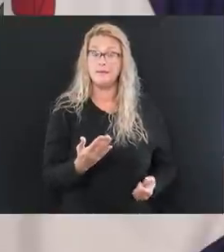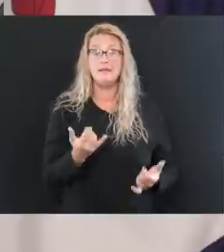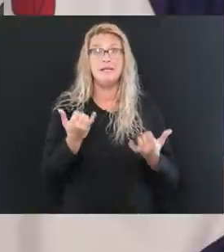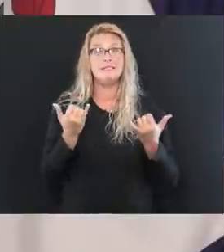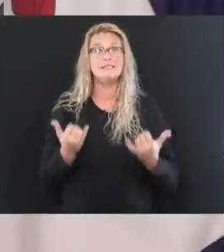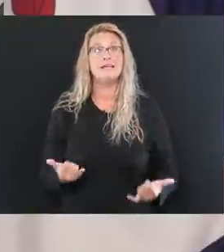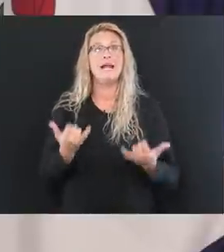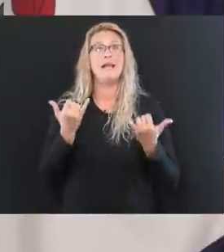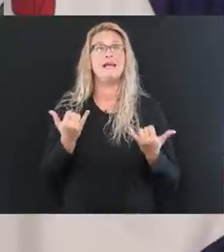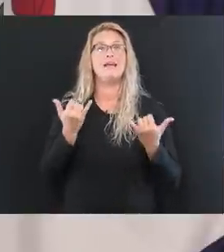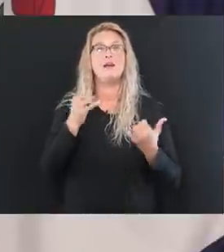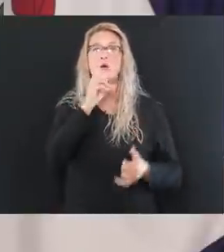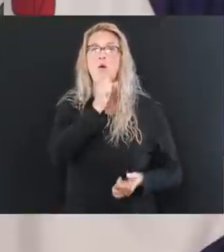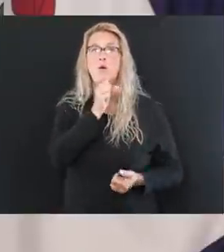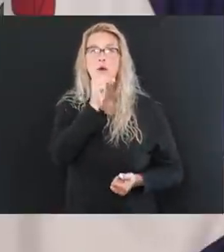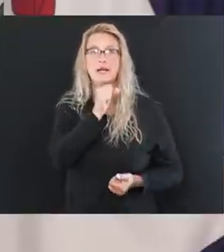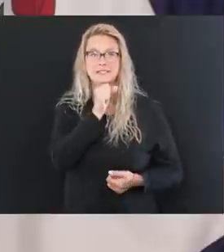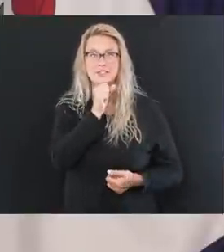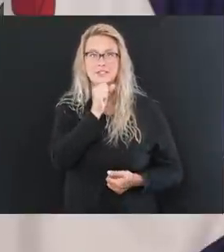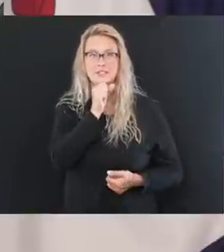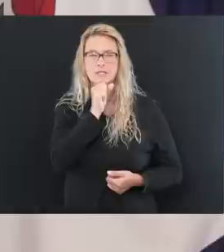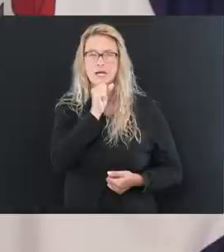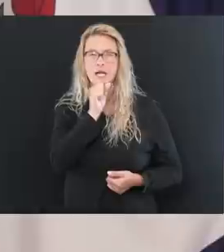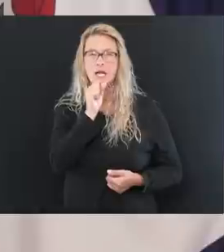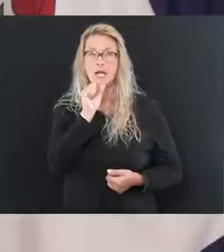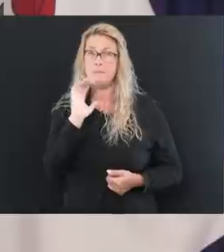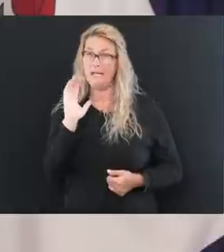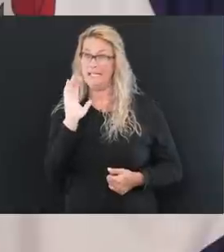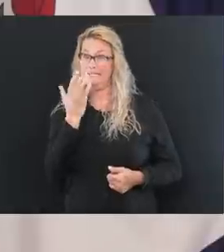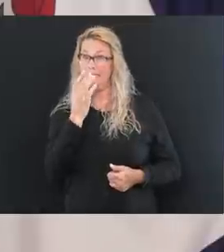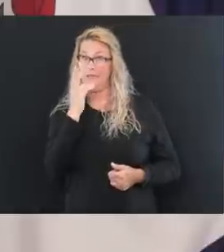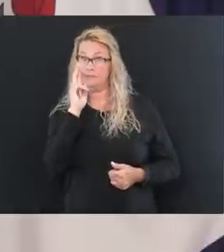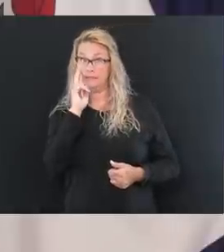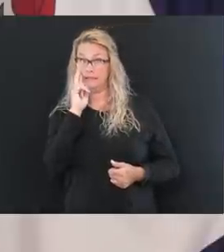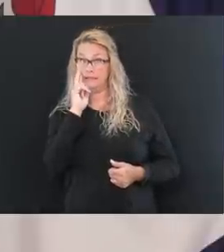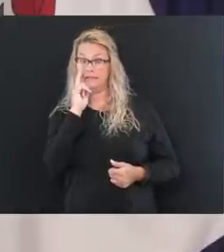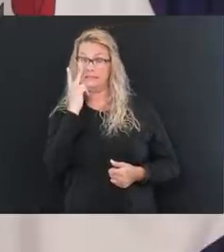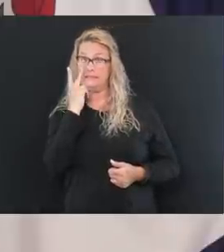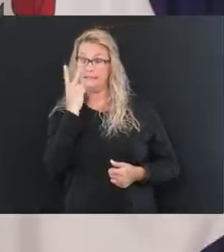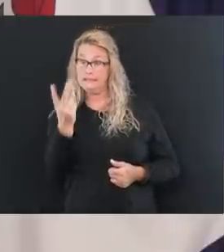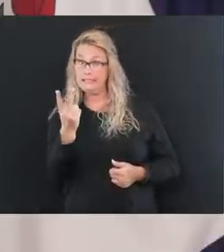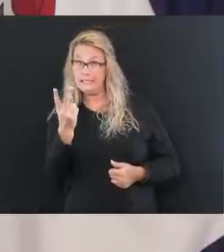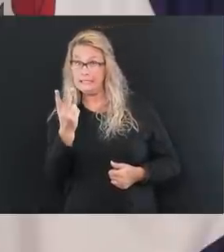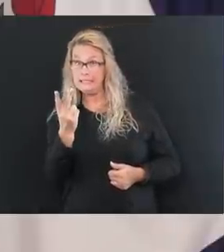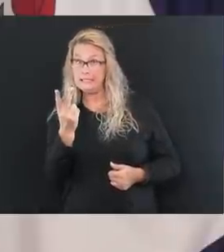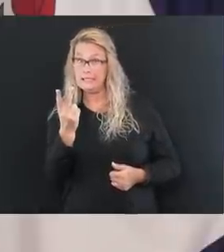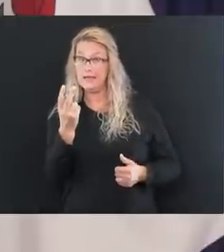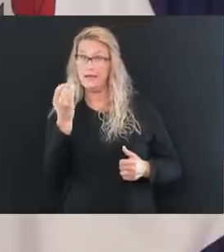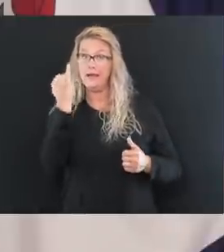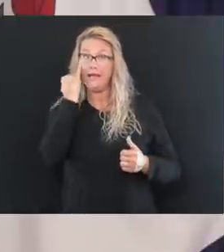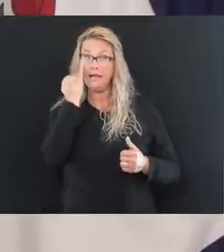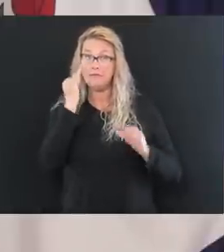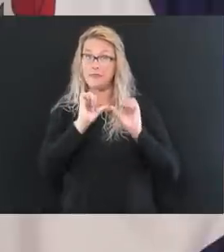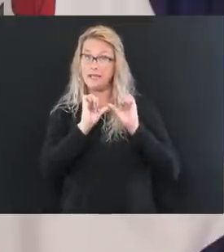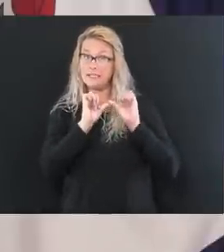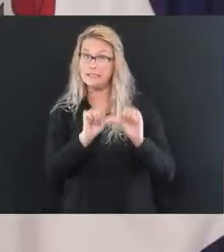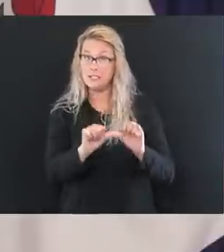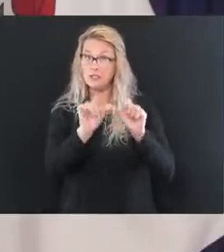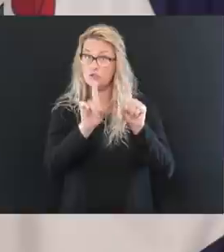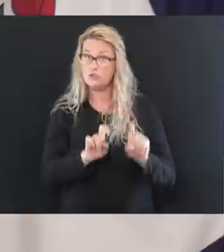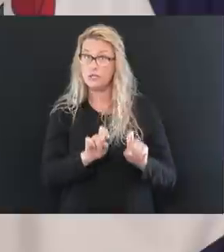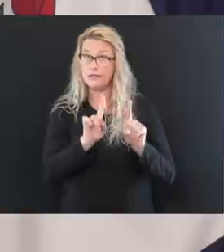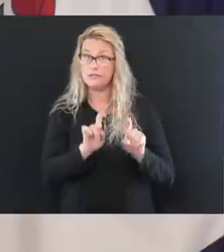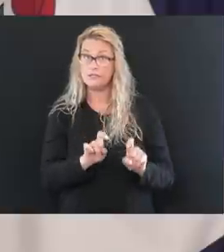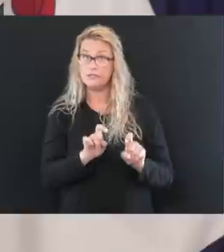in the orange, but it surely looks to us like if they continue to test, they are very, very,